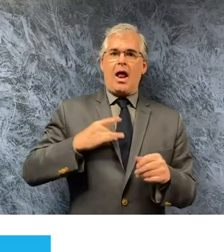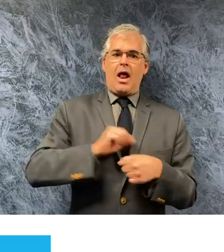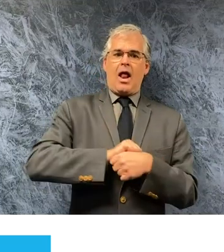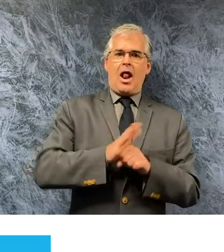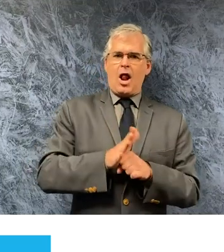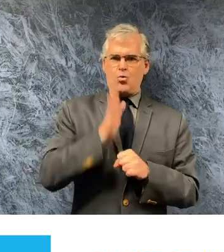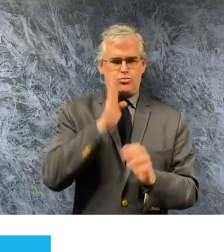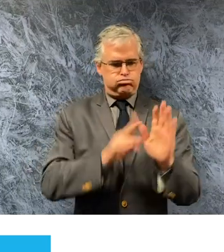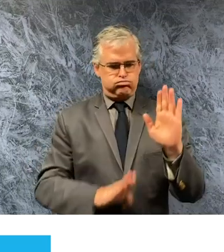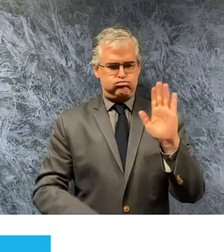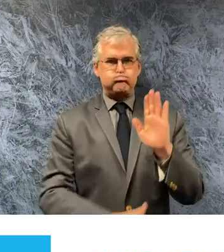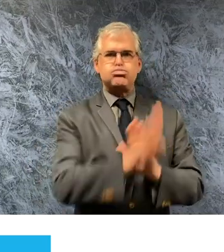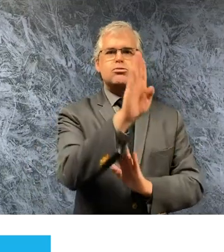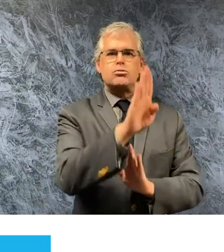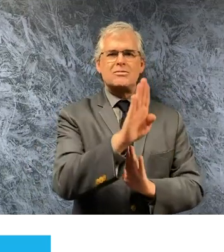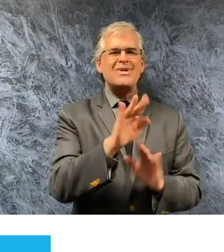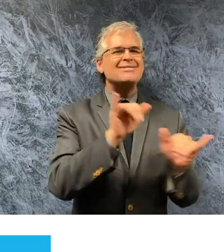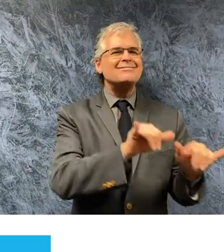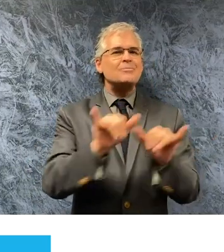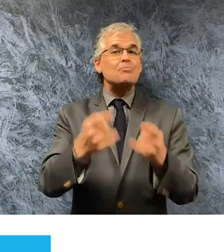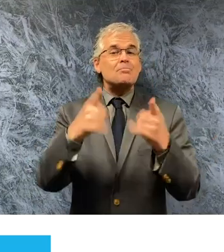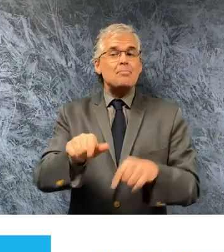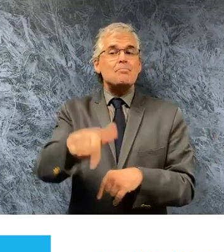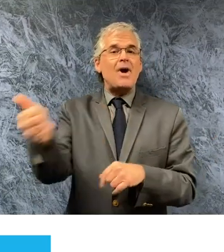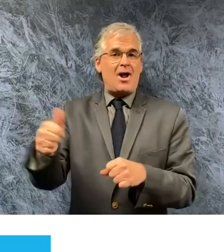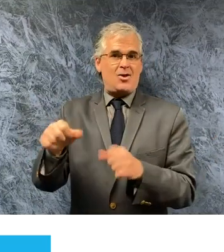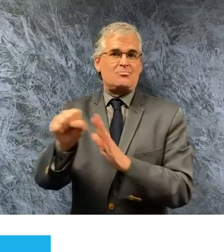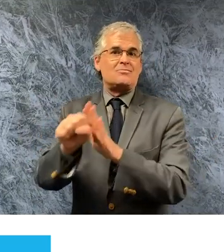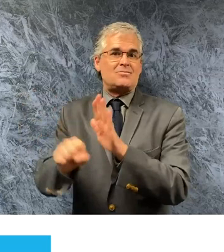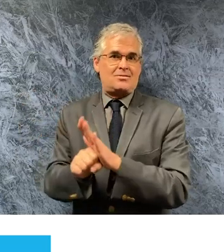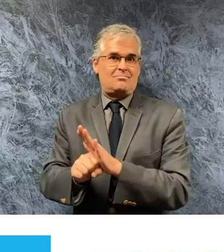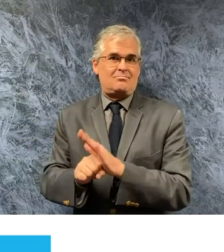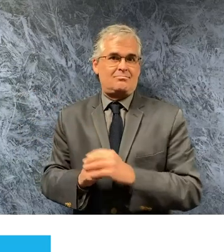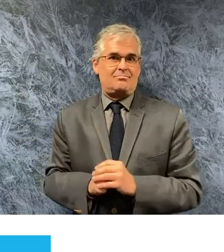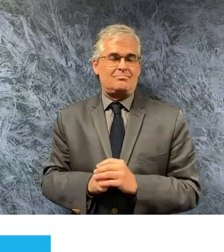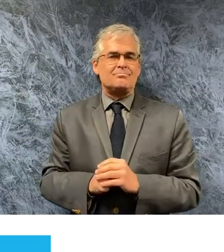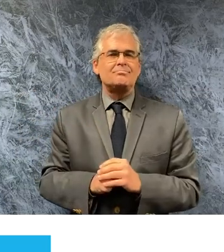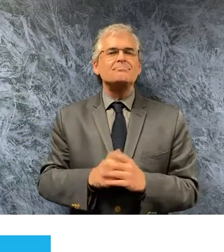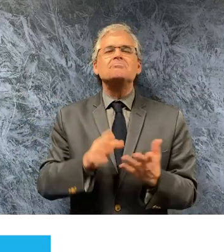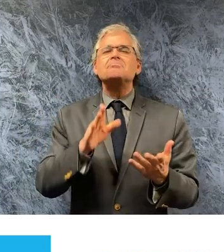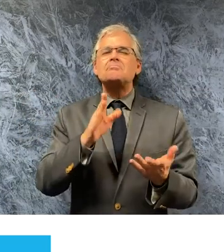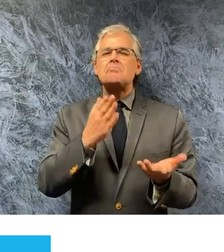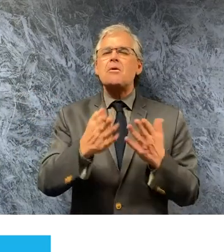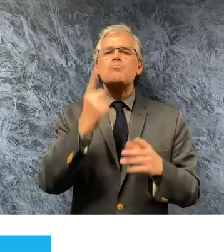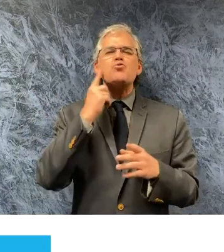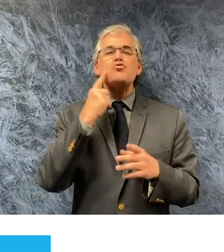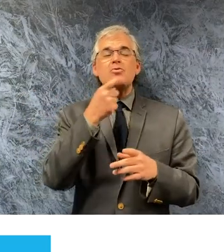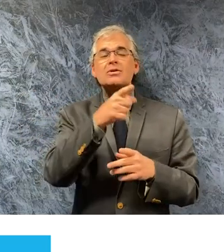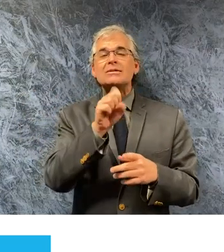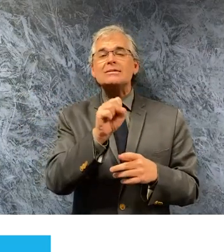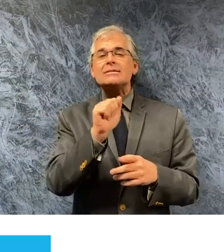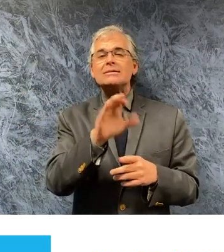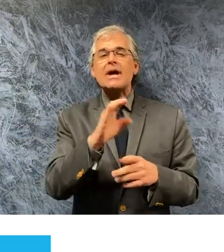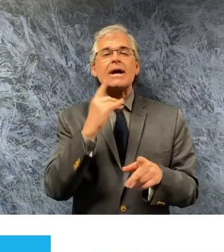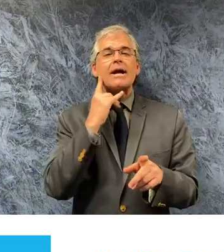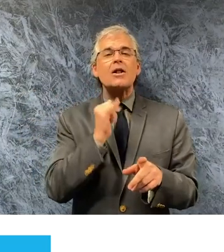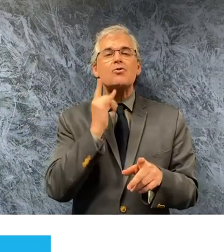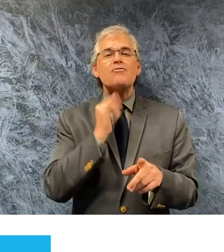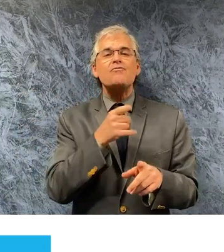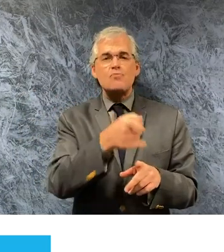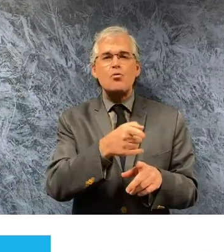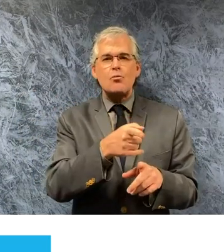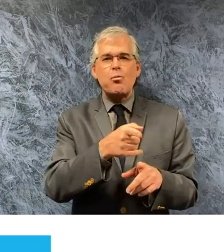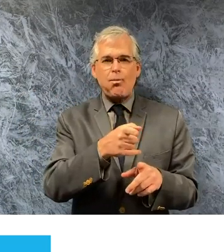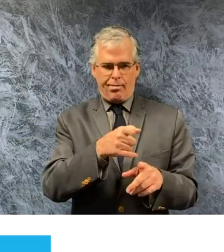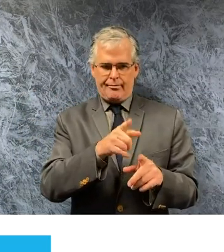where people congregate you might have heard about a religious congregation near sacramento that health experts believe